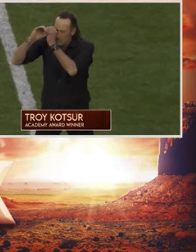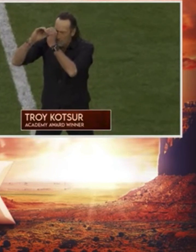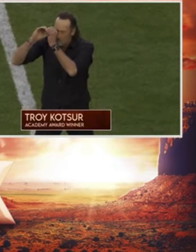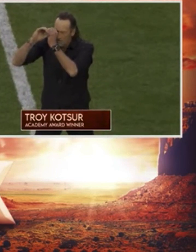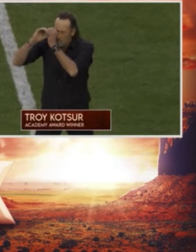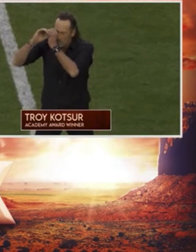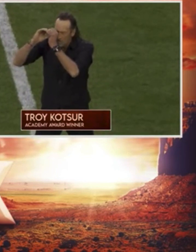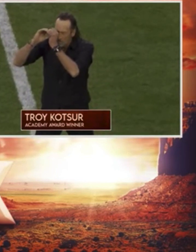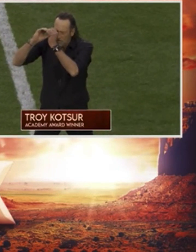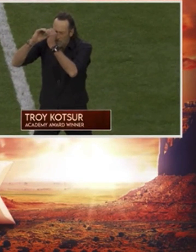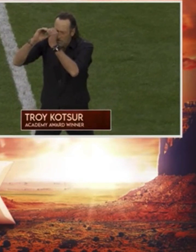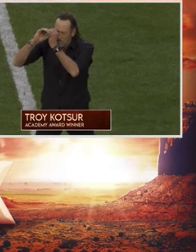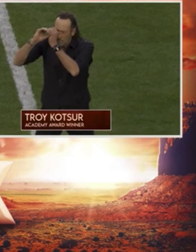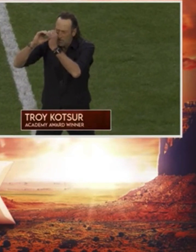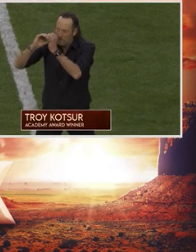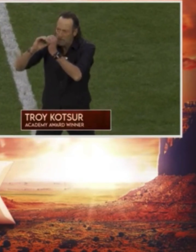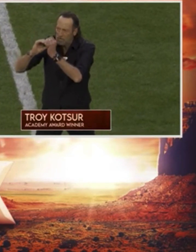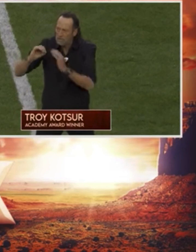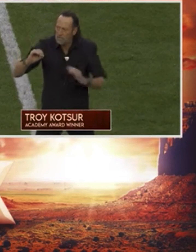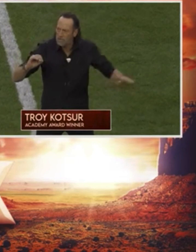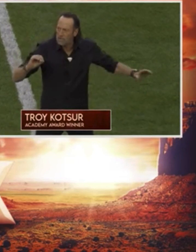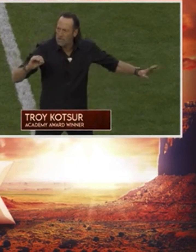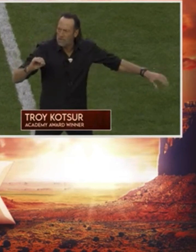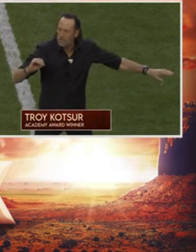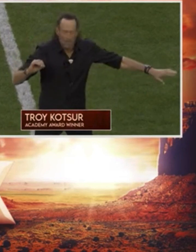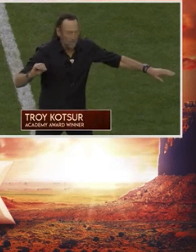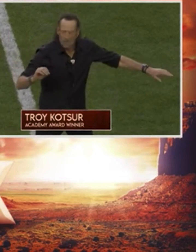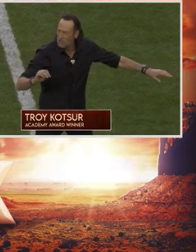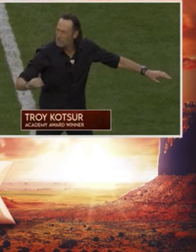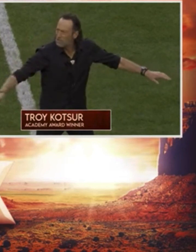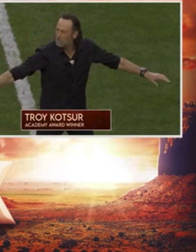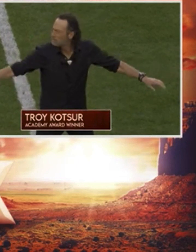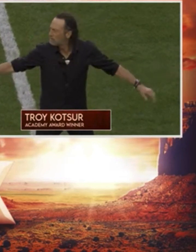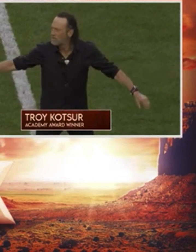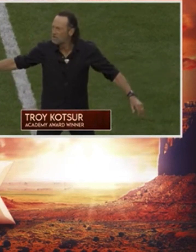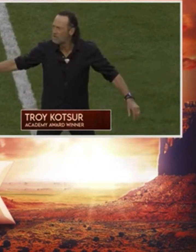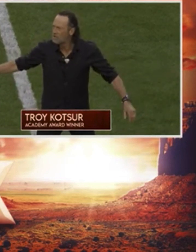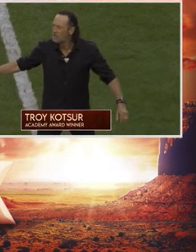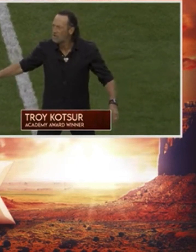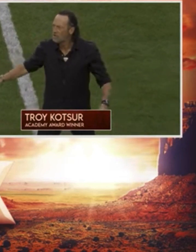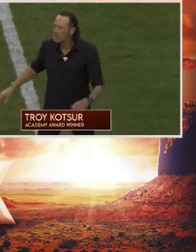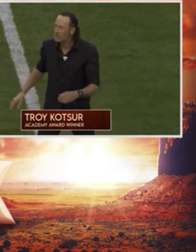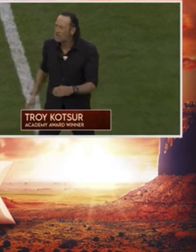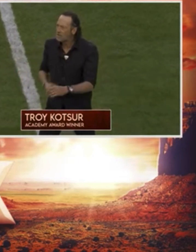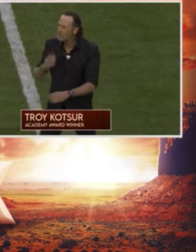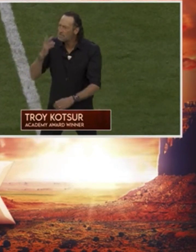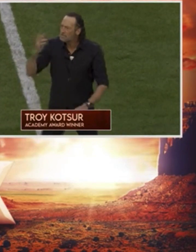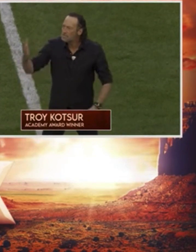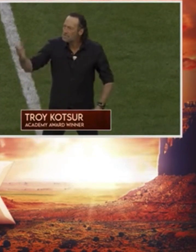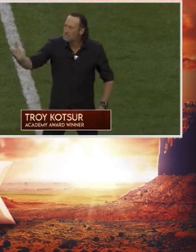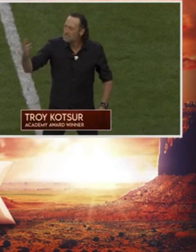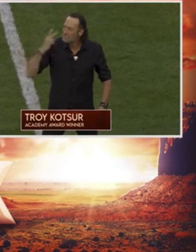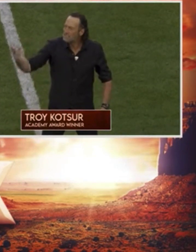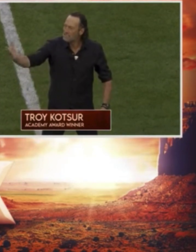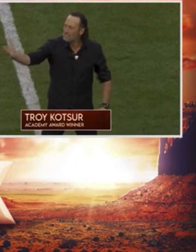Oh, say can you see,